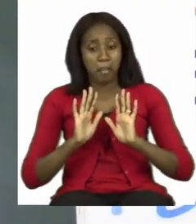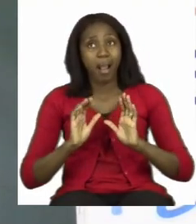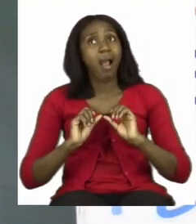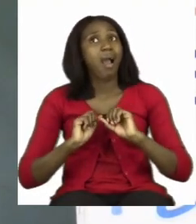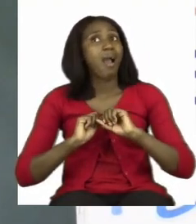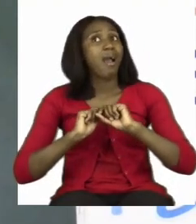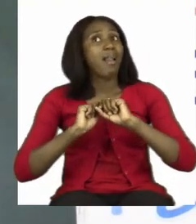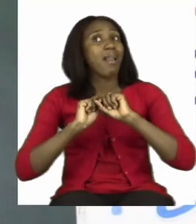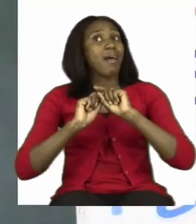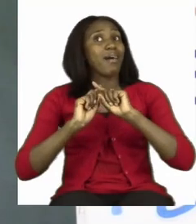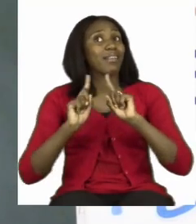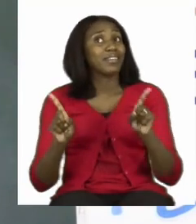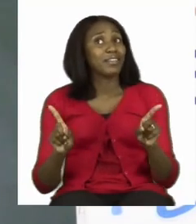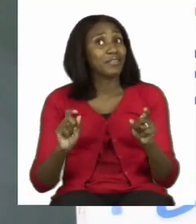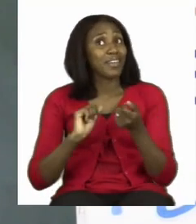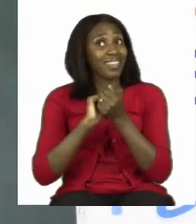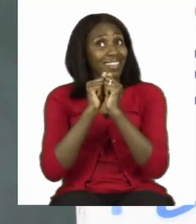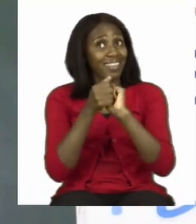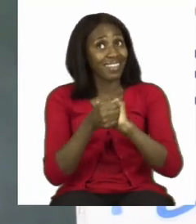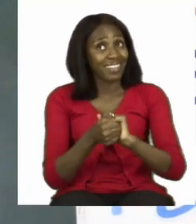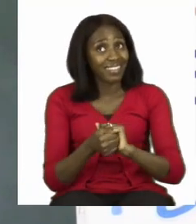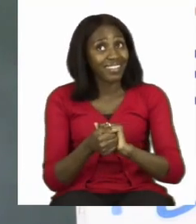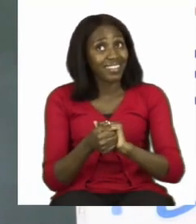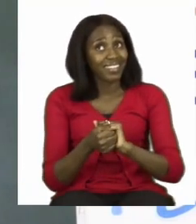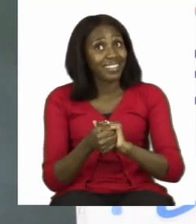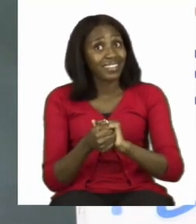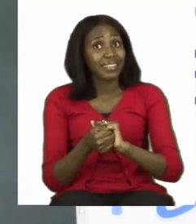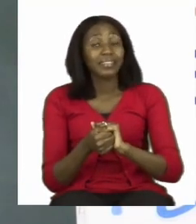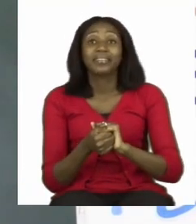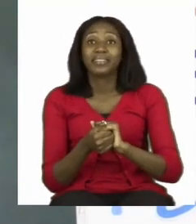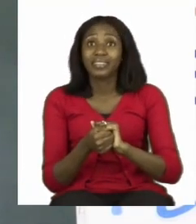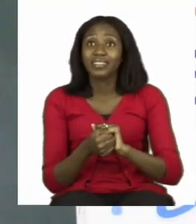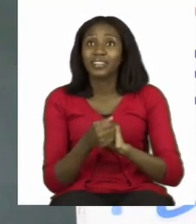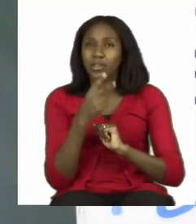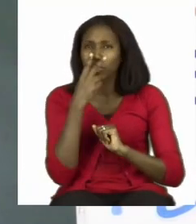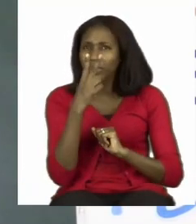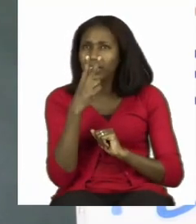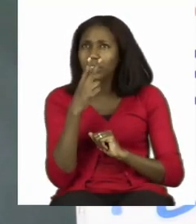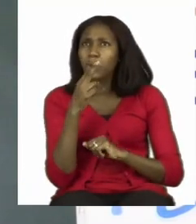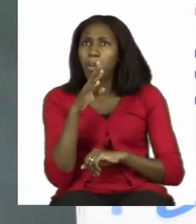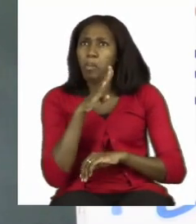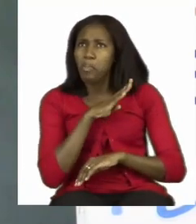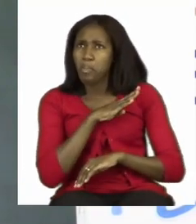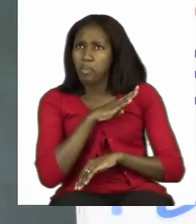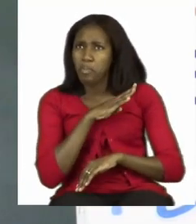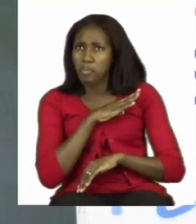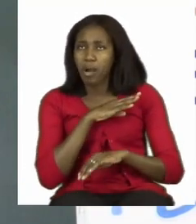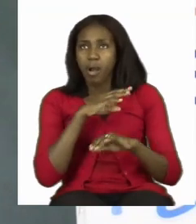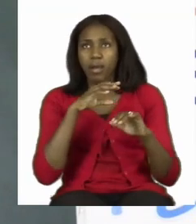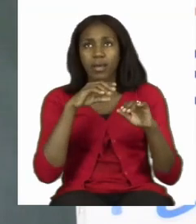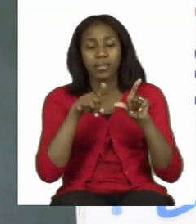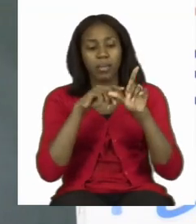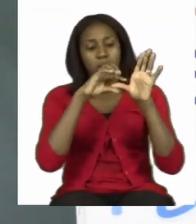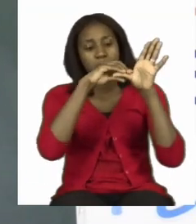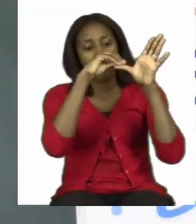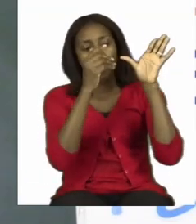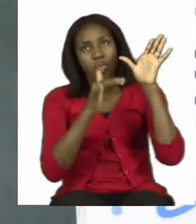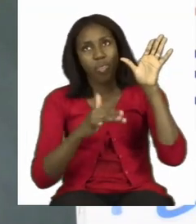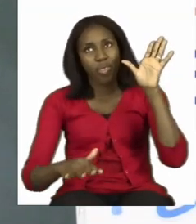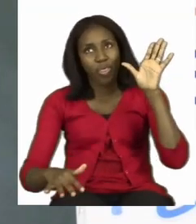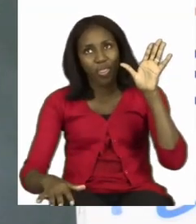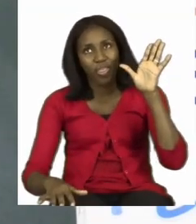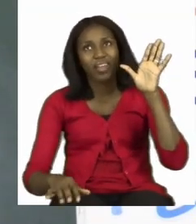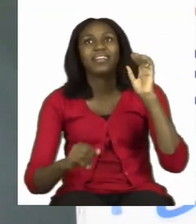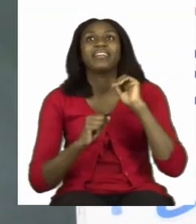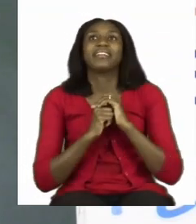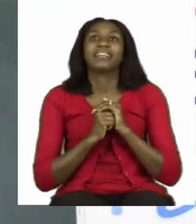especially when they are about to fall off. So this one is a leaf that has fallen off and it has changed its